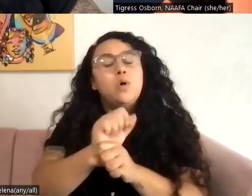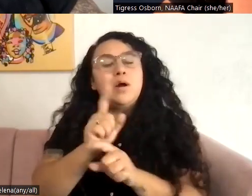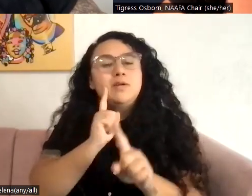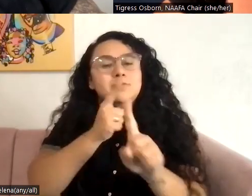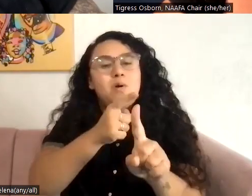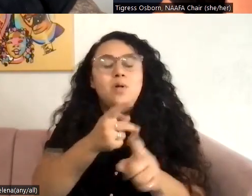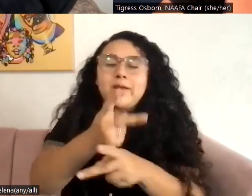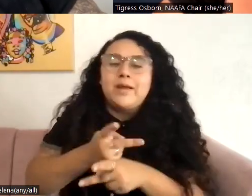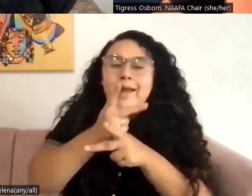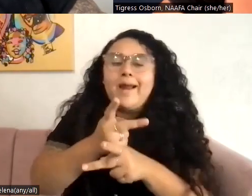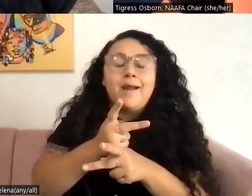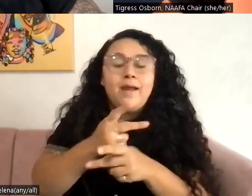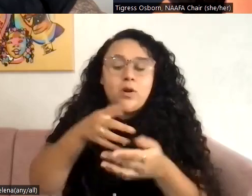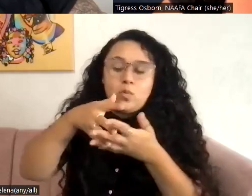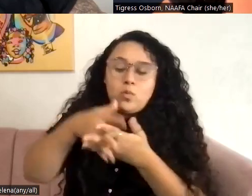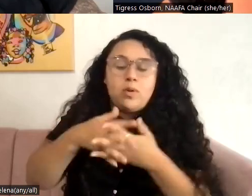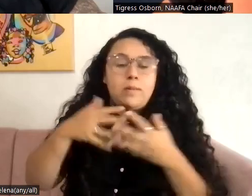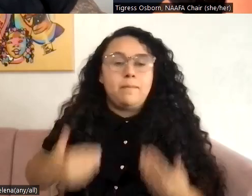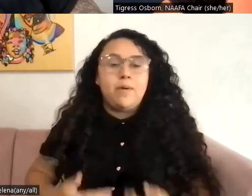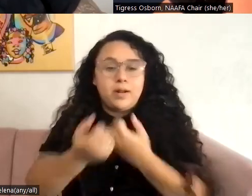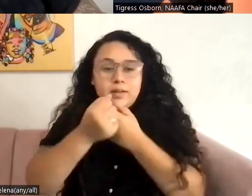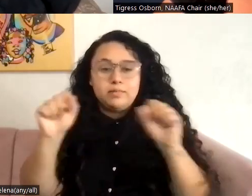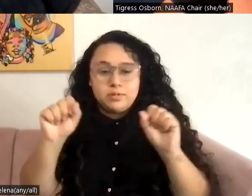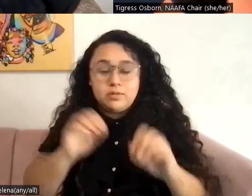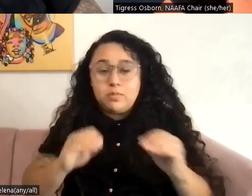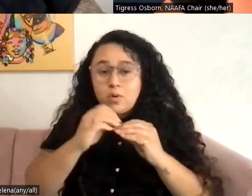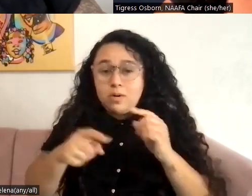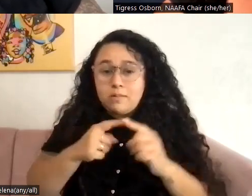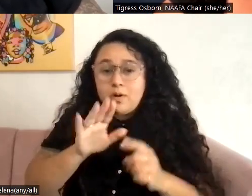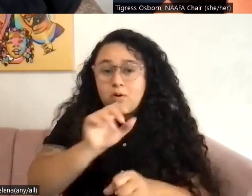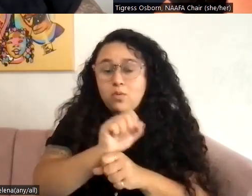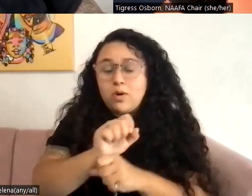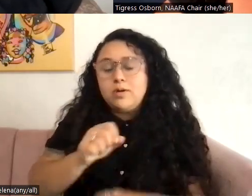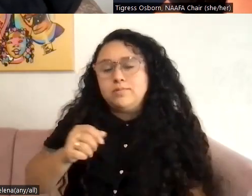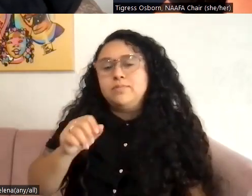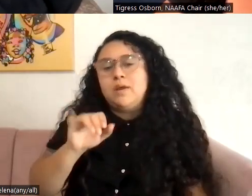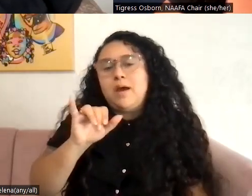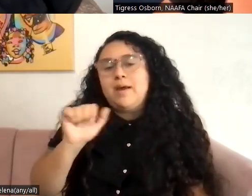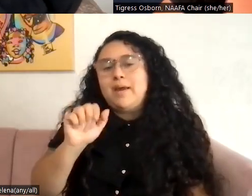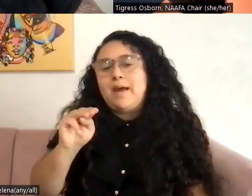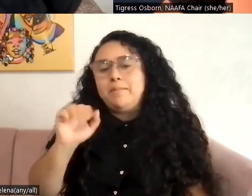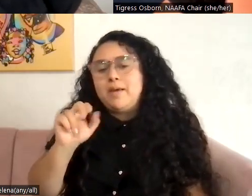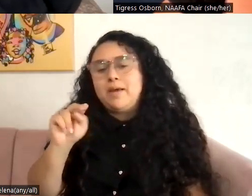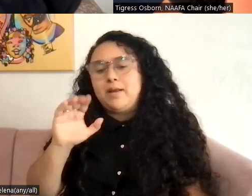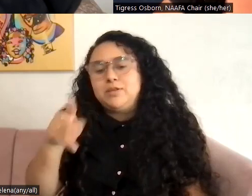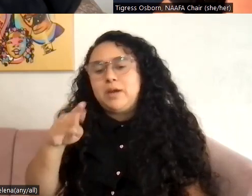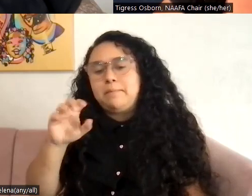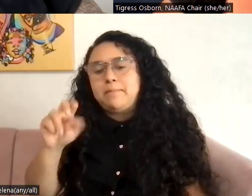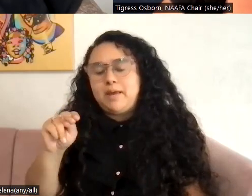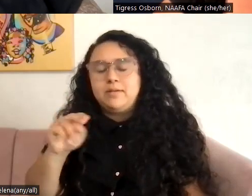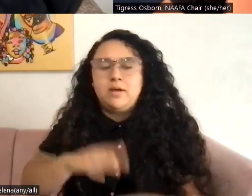body liberation. You can find out more about Anna's work at IamAnnaChapman on Instagram or visit